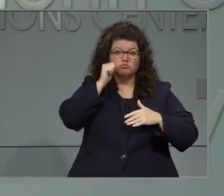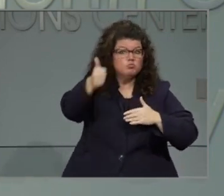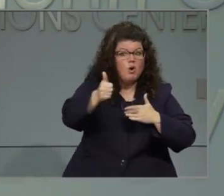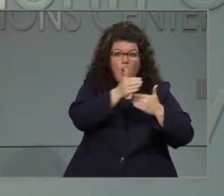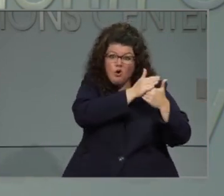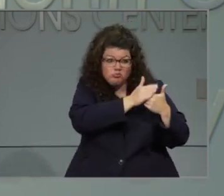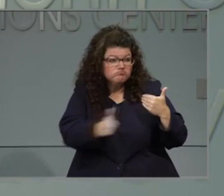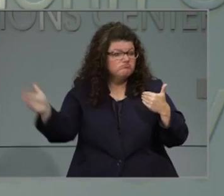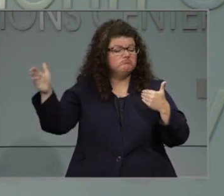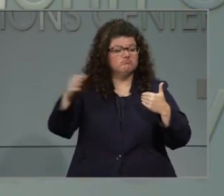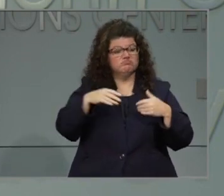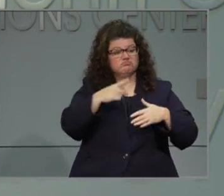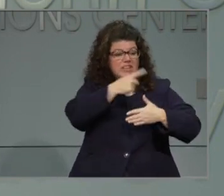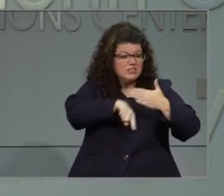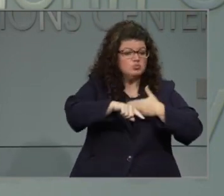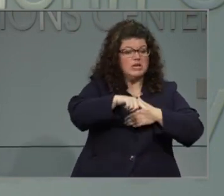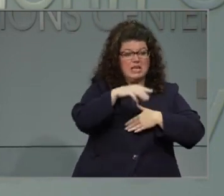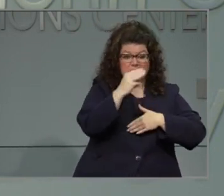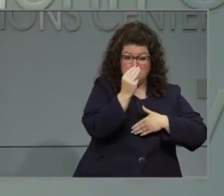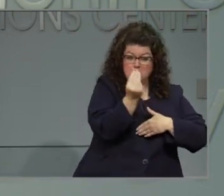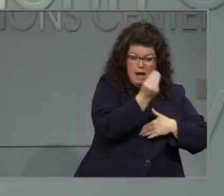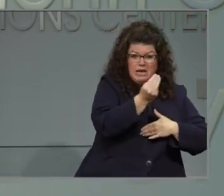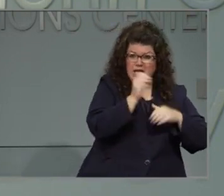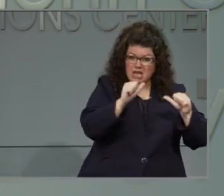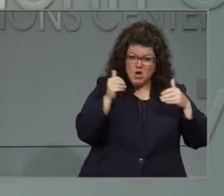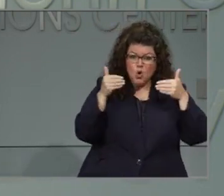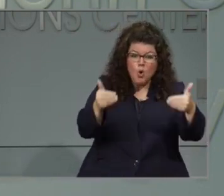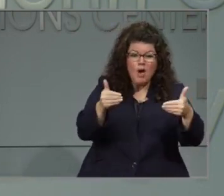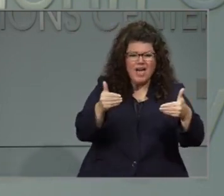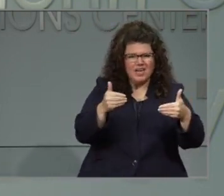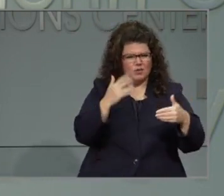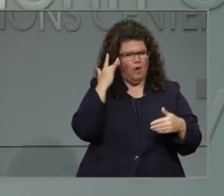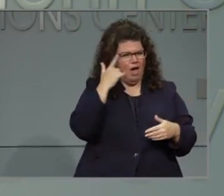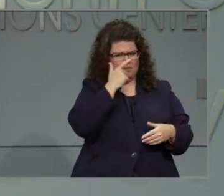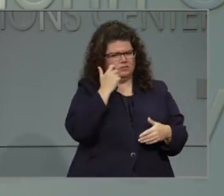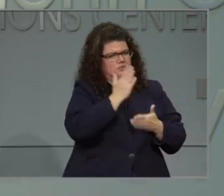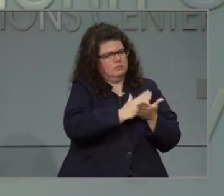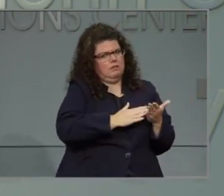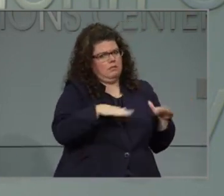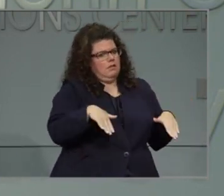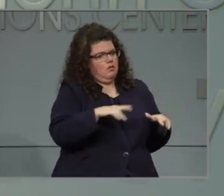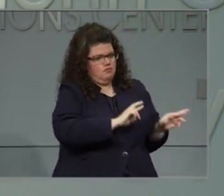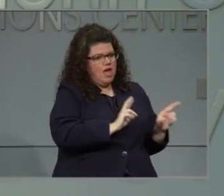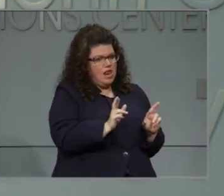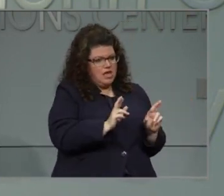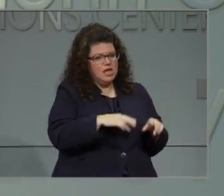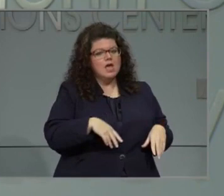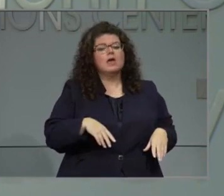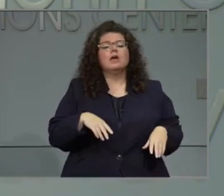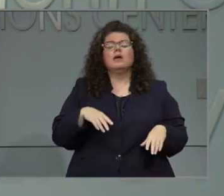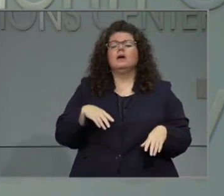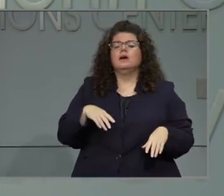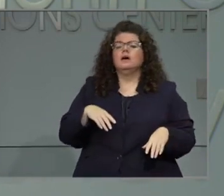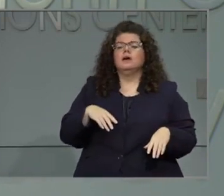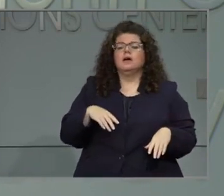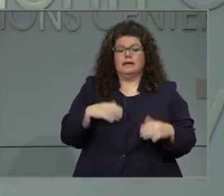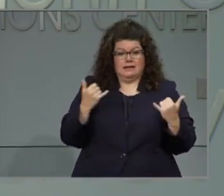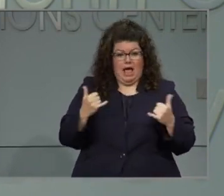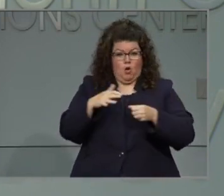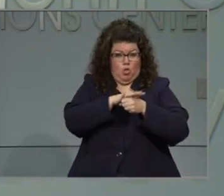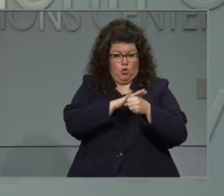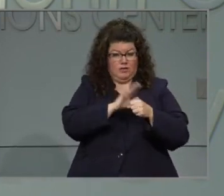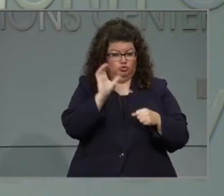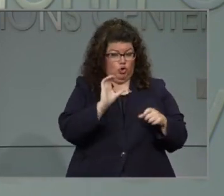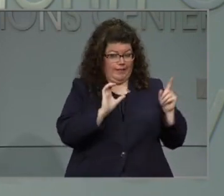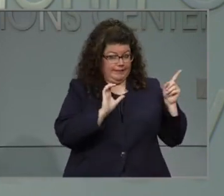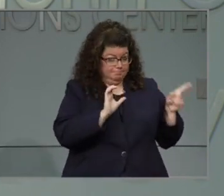of Monday, we're going to be Plan A for K through 5. Second question is in regards to something that's happened here a little bit more locally. Charlotte